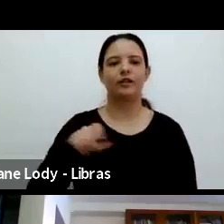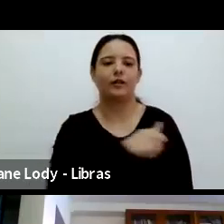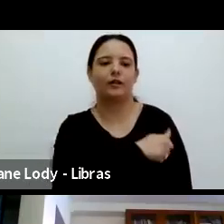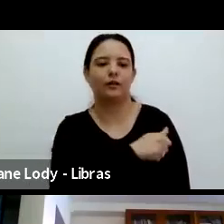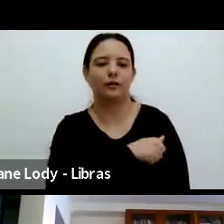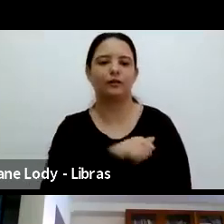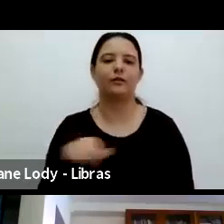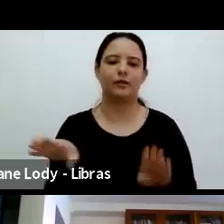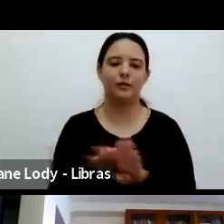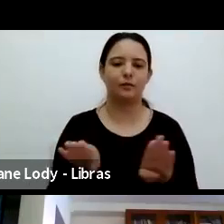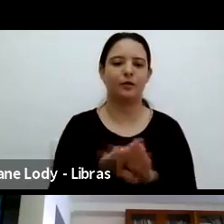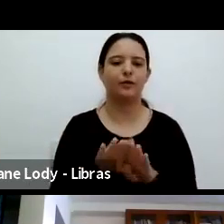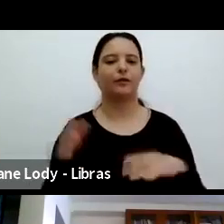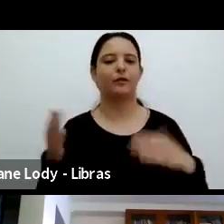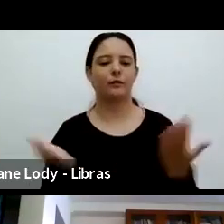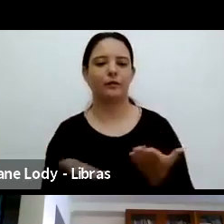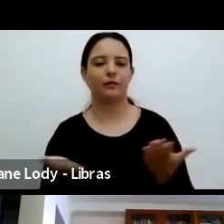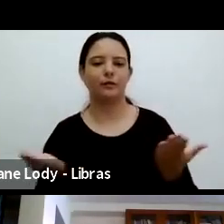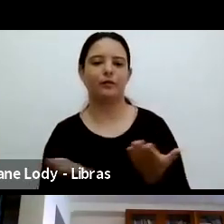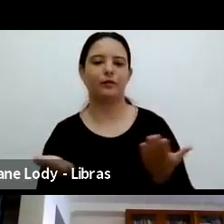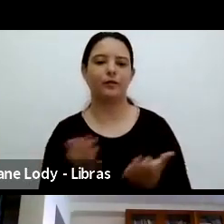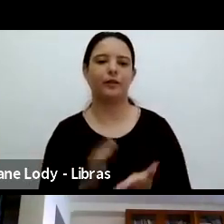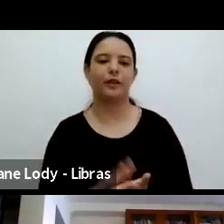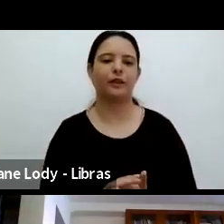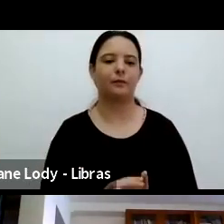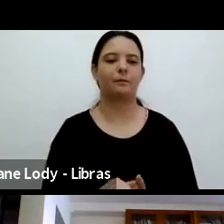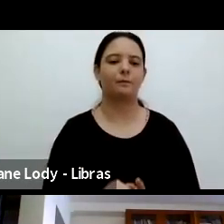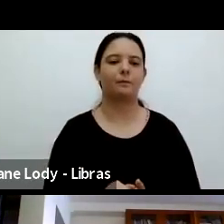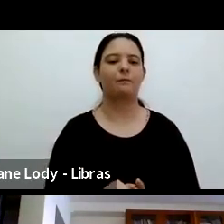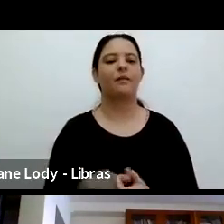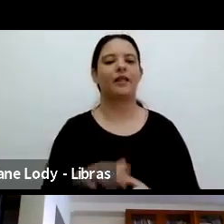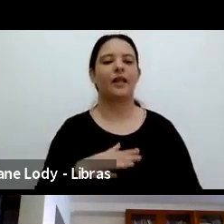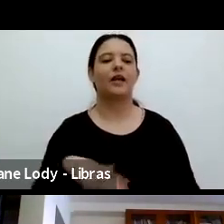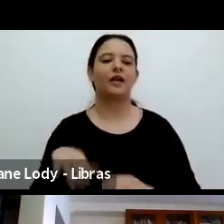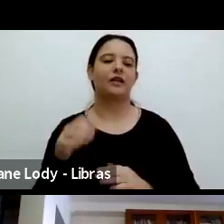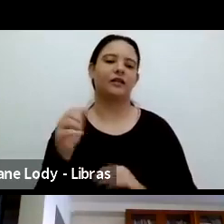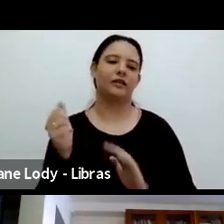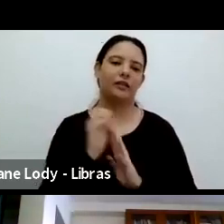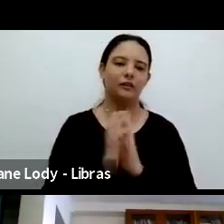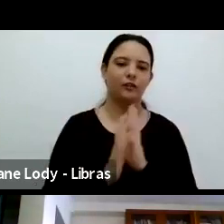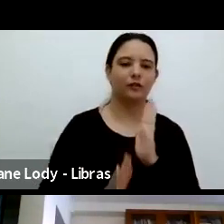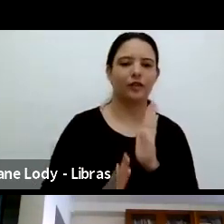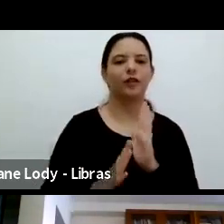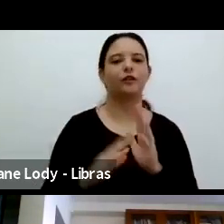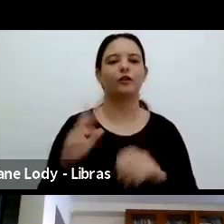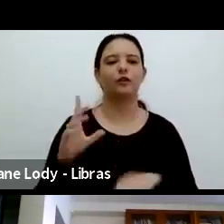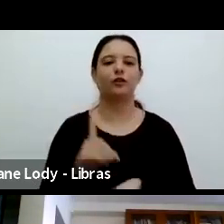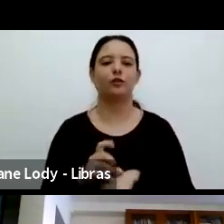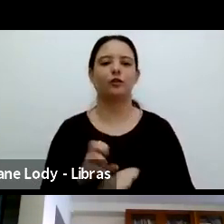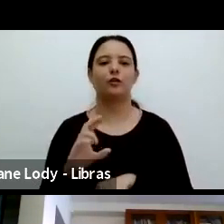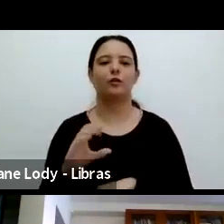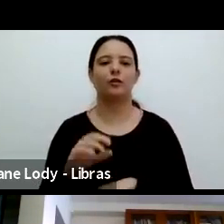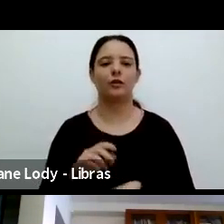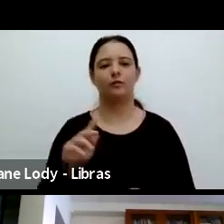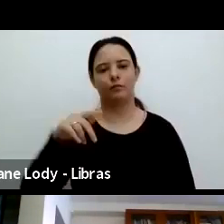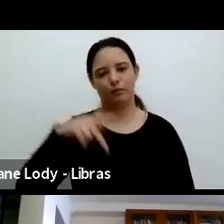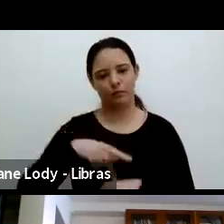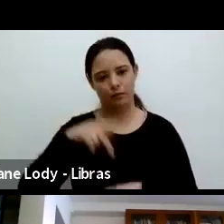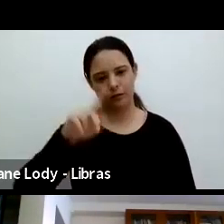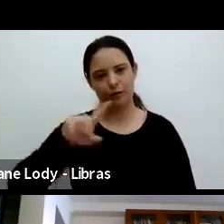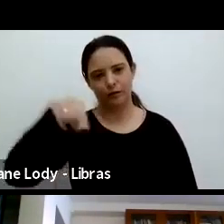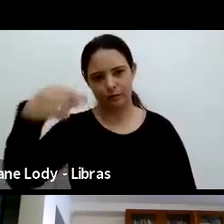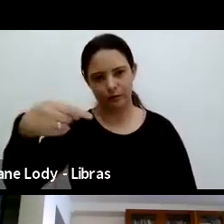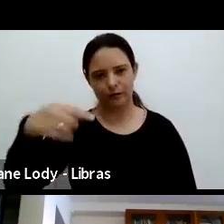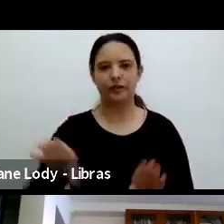of my postdoctoral activities. And today, Larissa is the person in charge of this discussion,